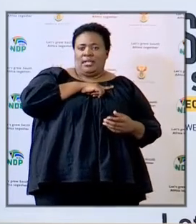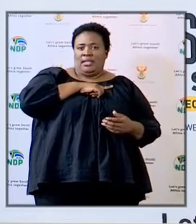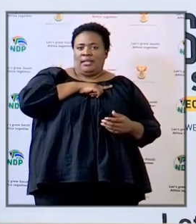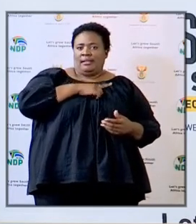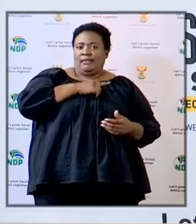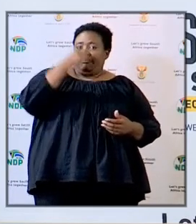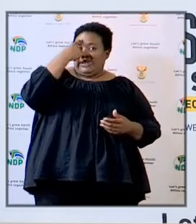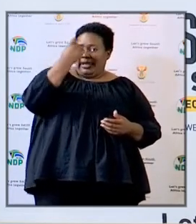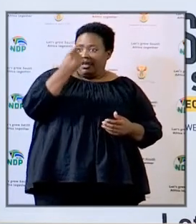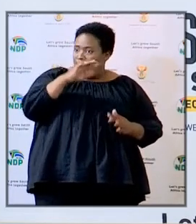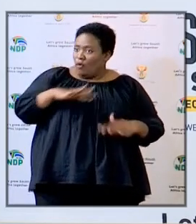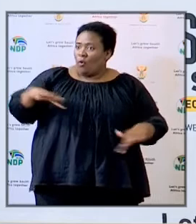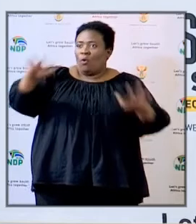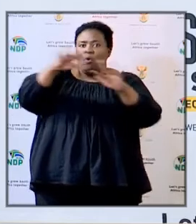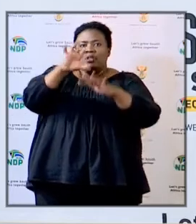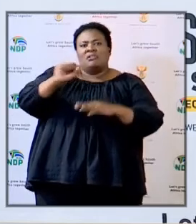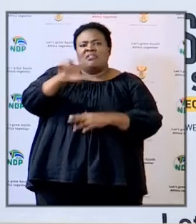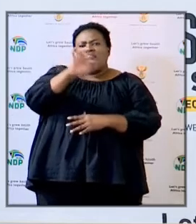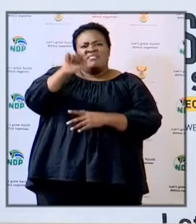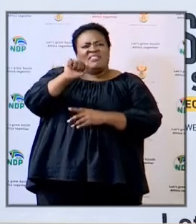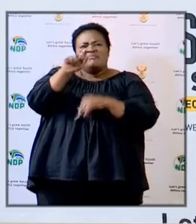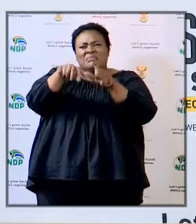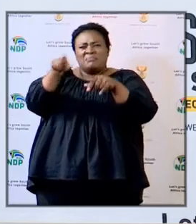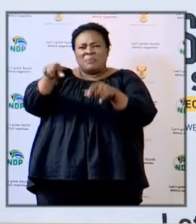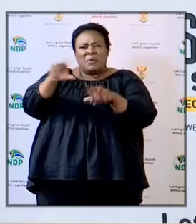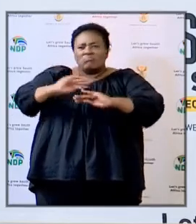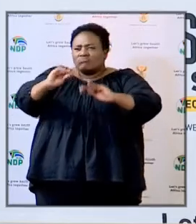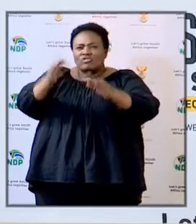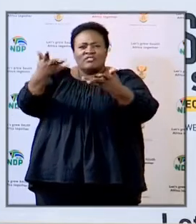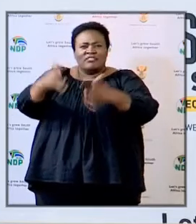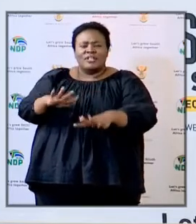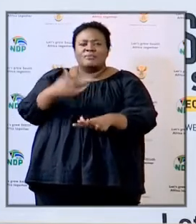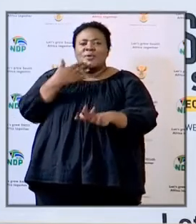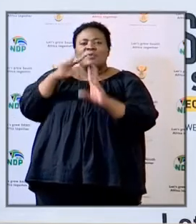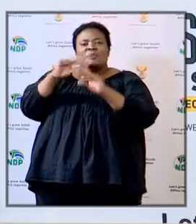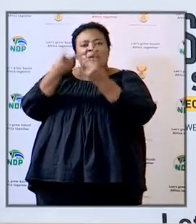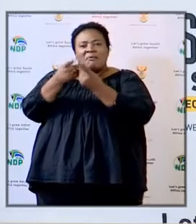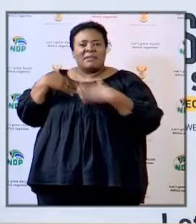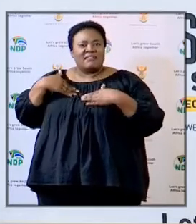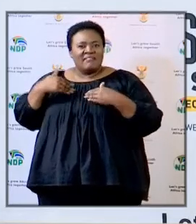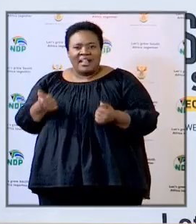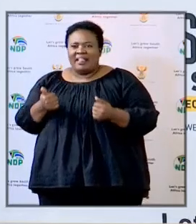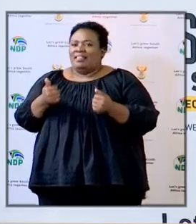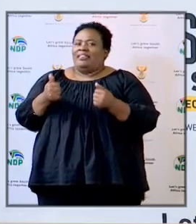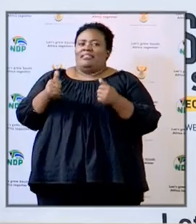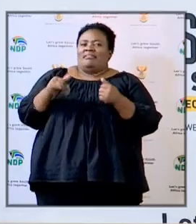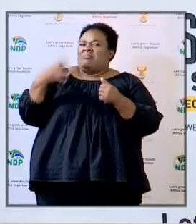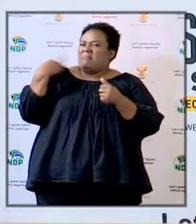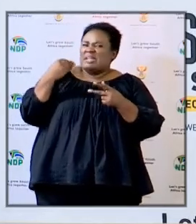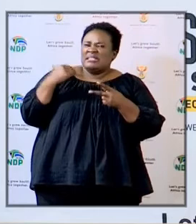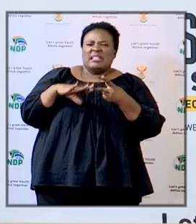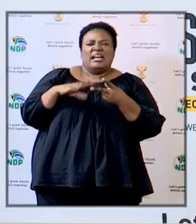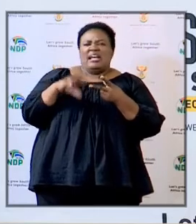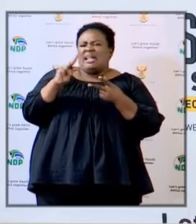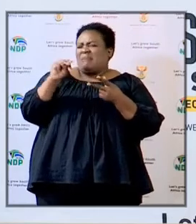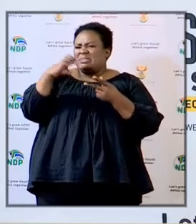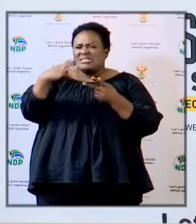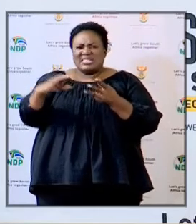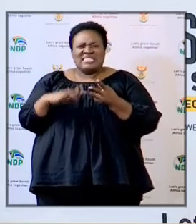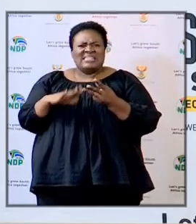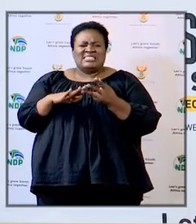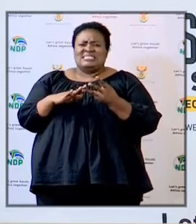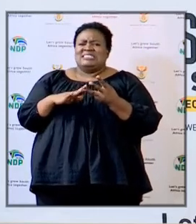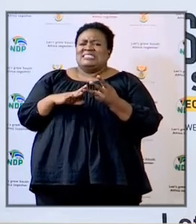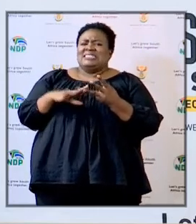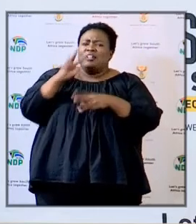that all South Africans are being taught by health health minister health emissives in all the provinces and health